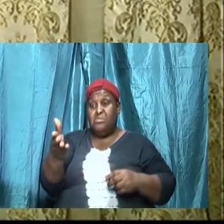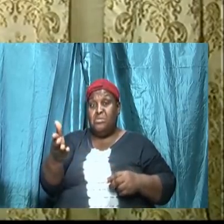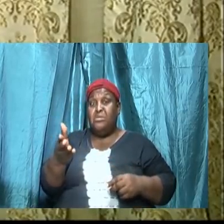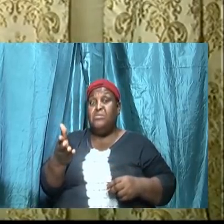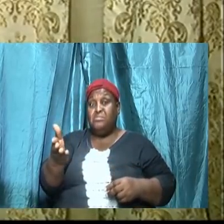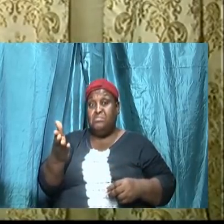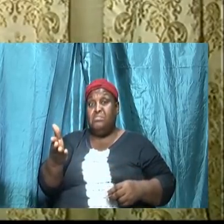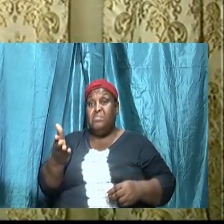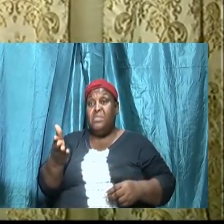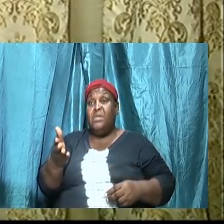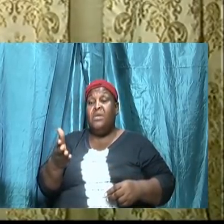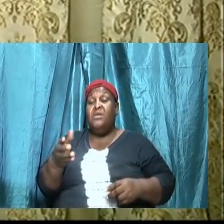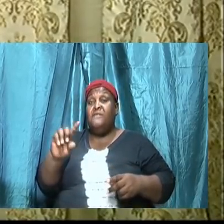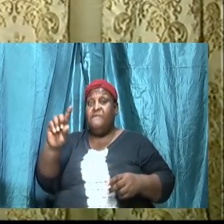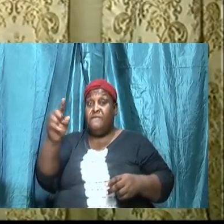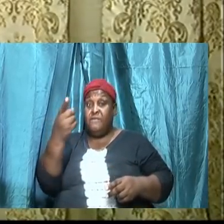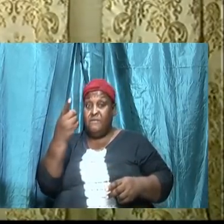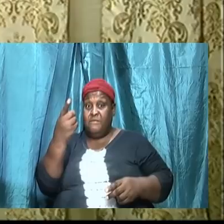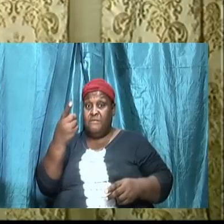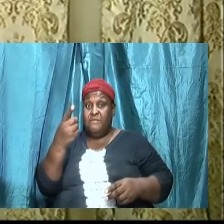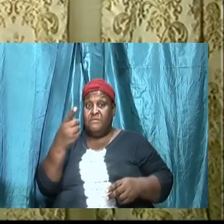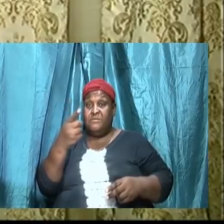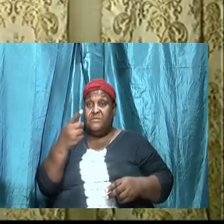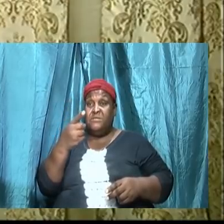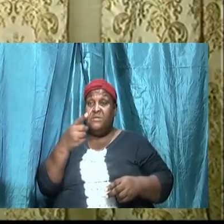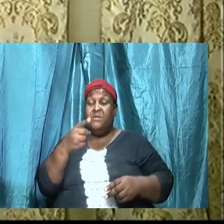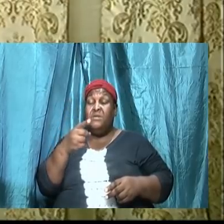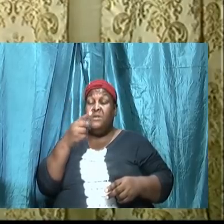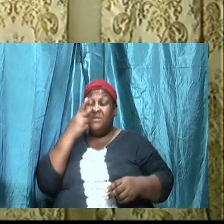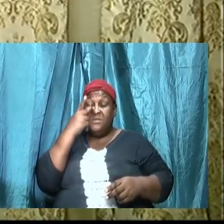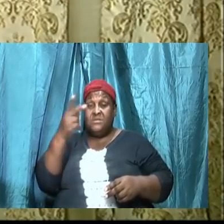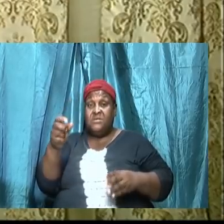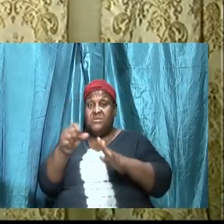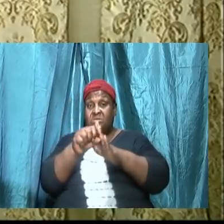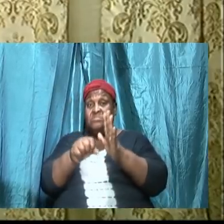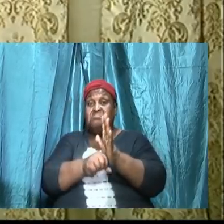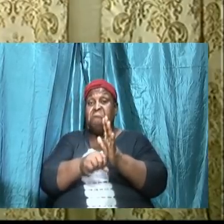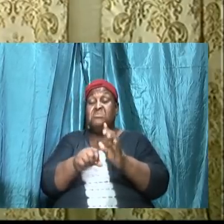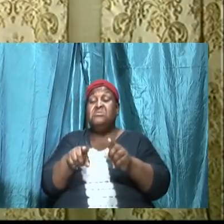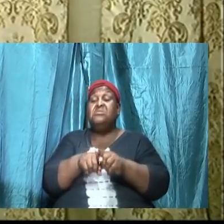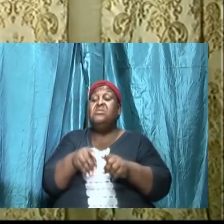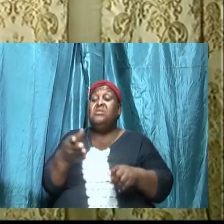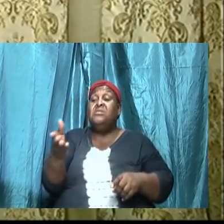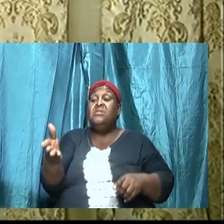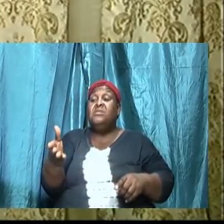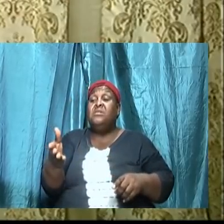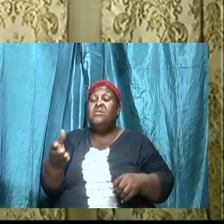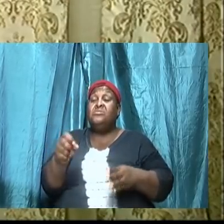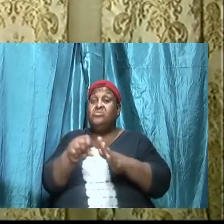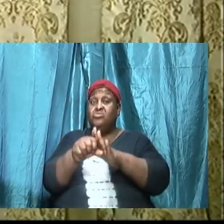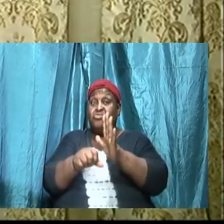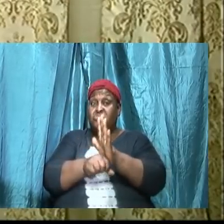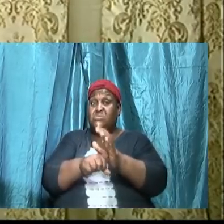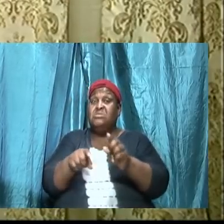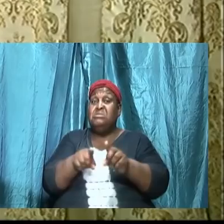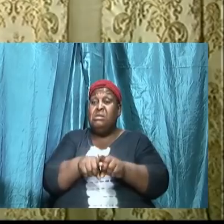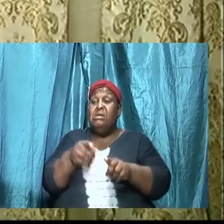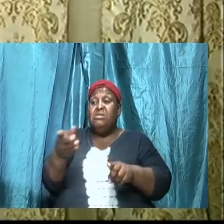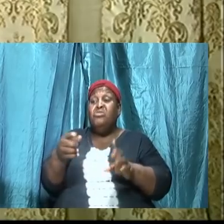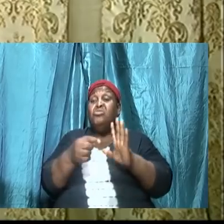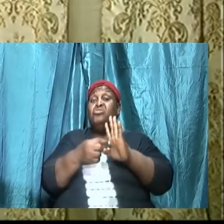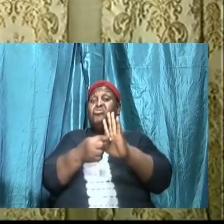that they are seeing scriptures like these. And scriptures like these that bring out a particular